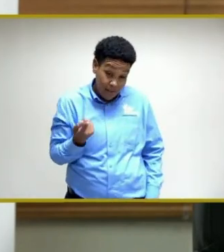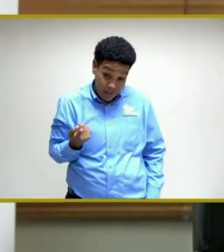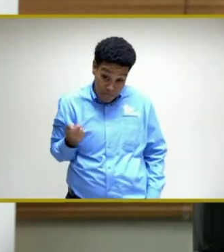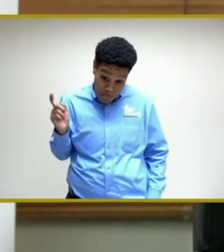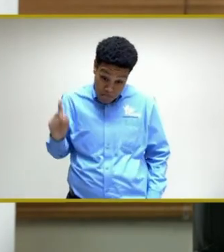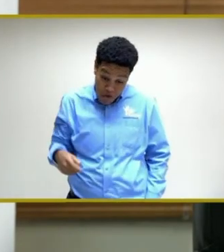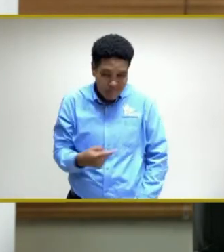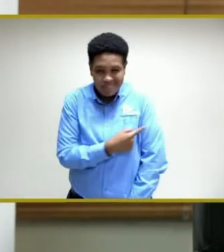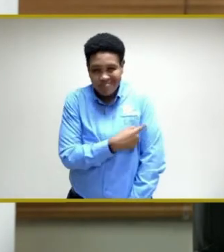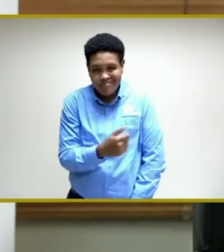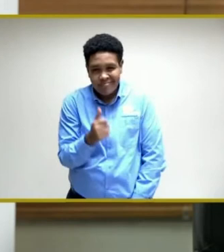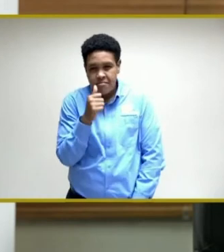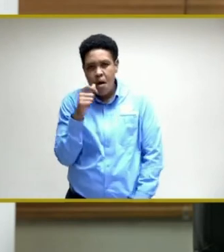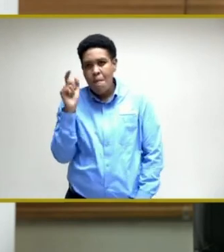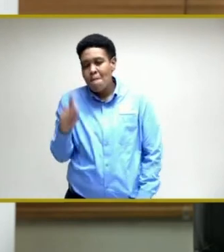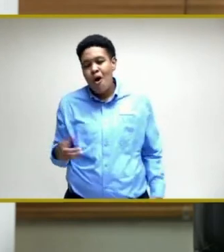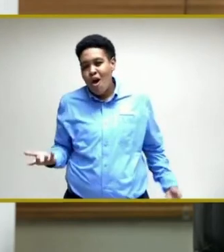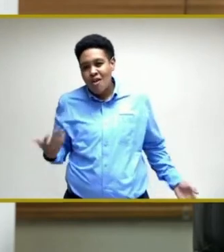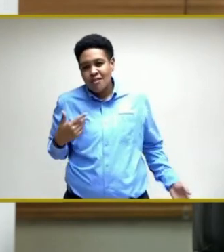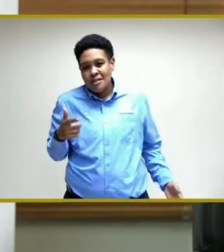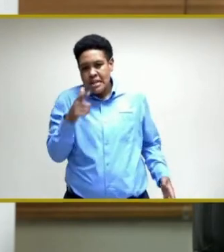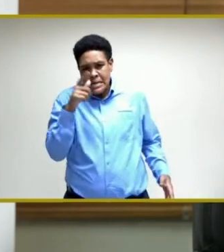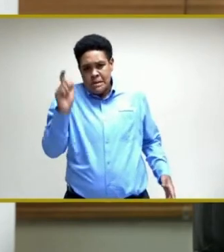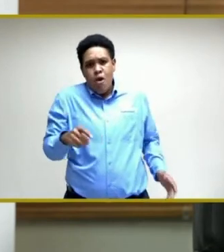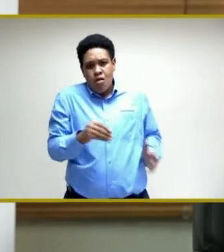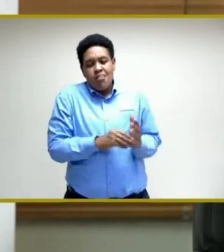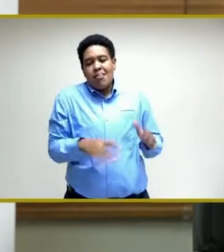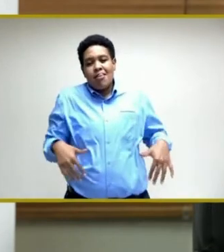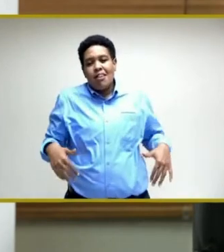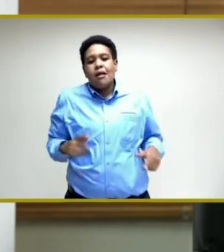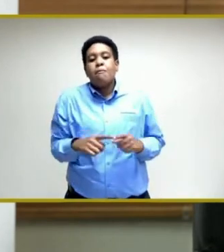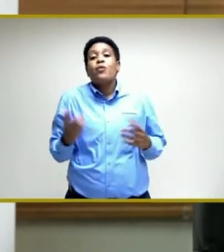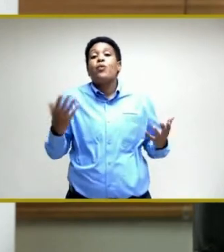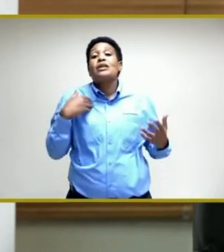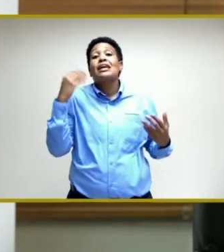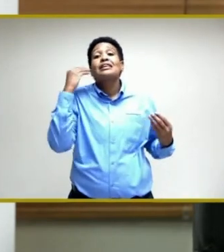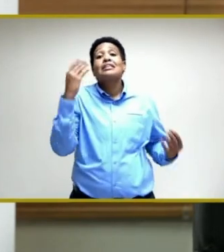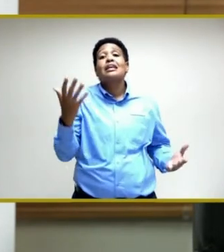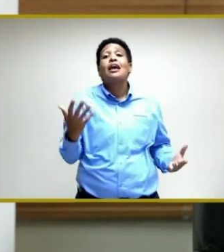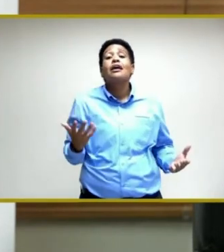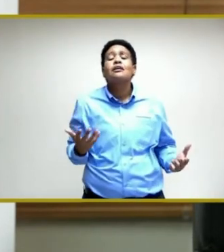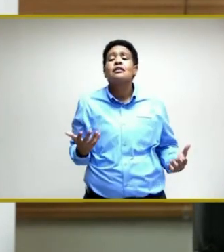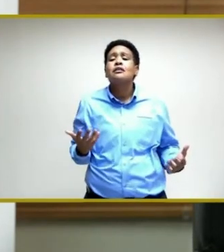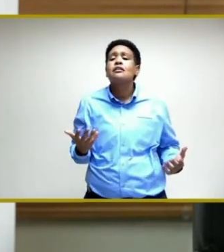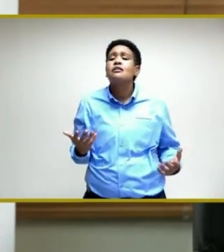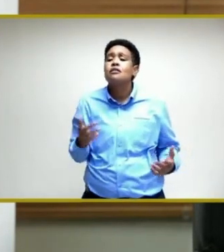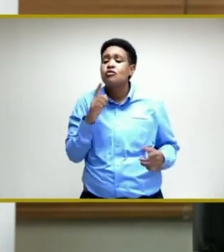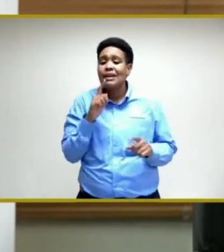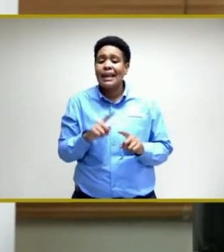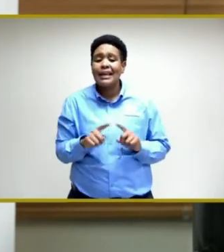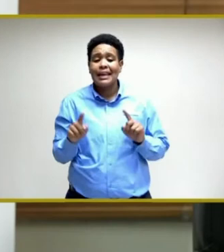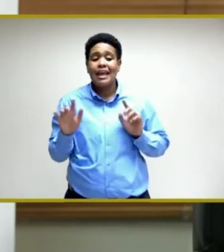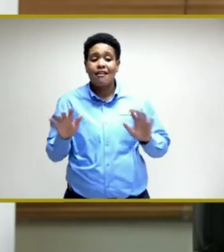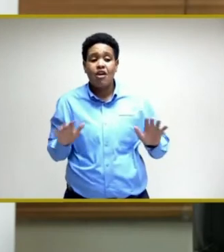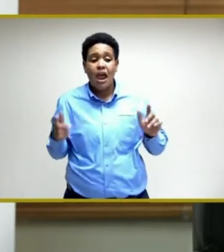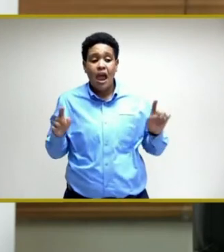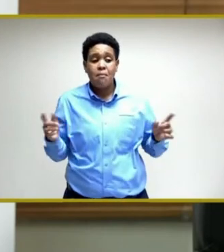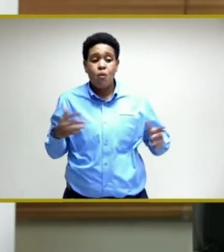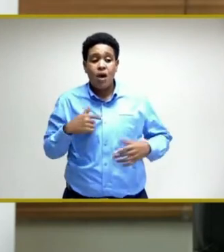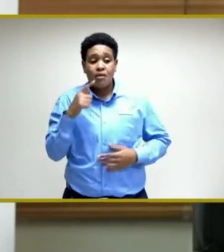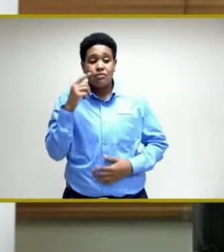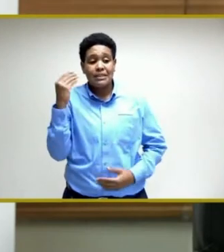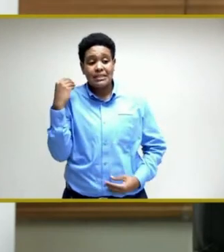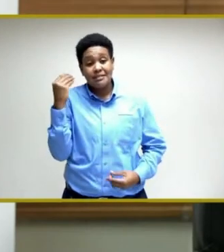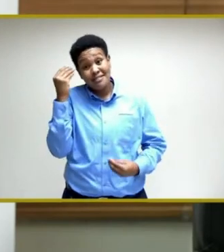what I will say, however, and this is qualitatively, there's a difference, and this is what I've been